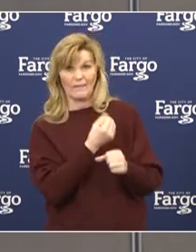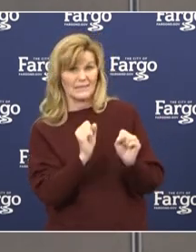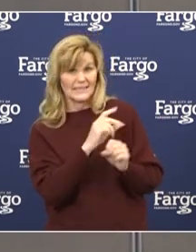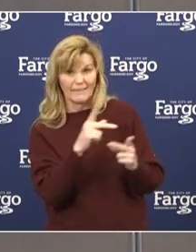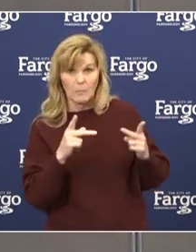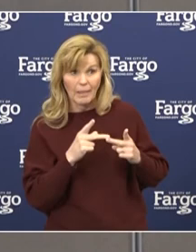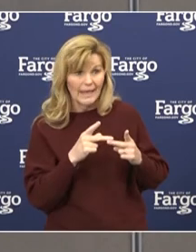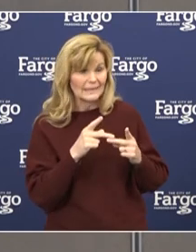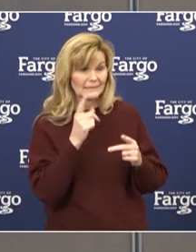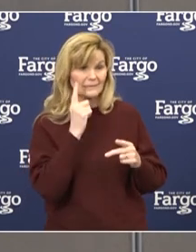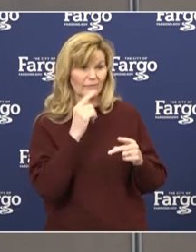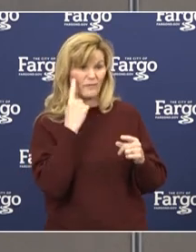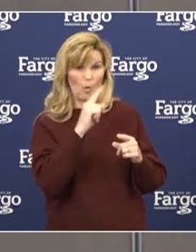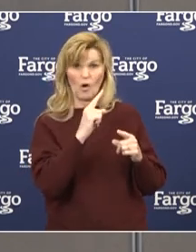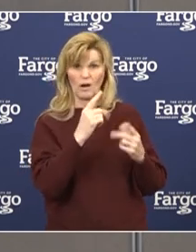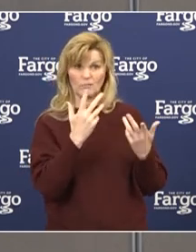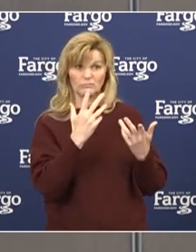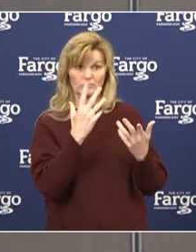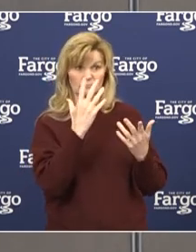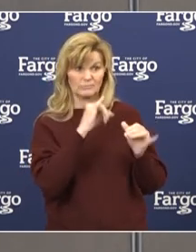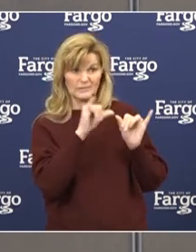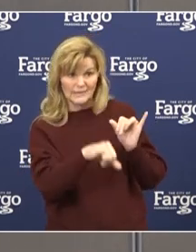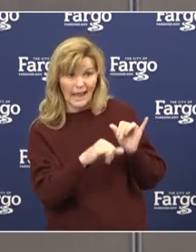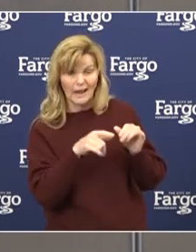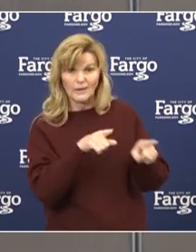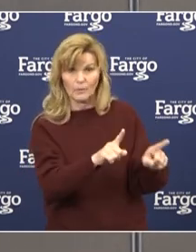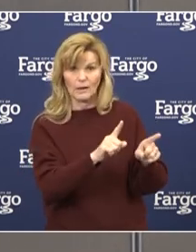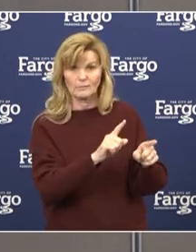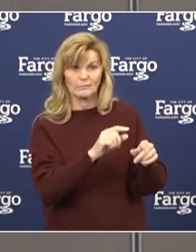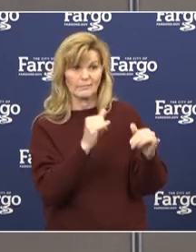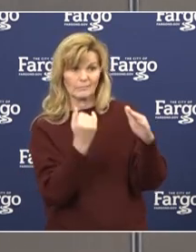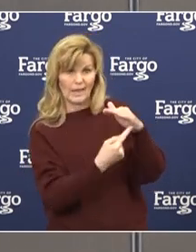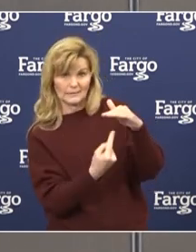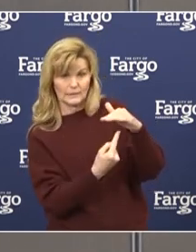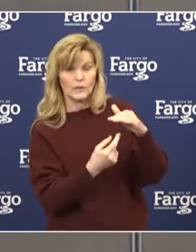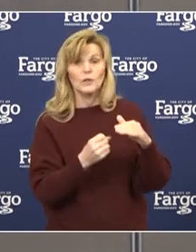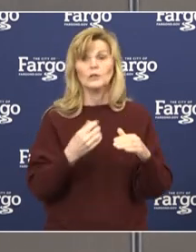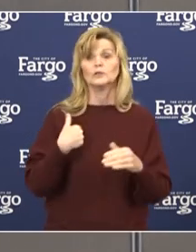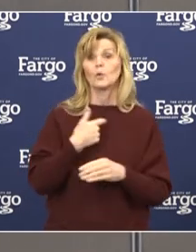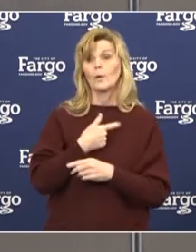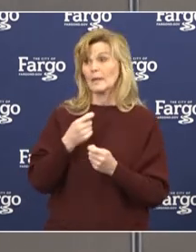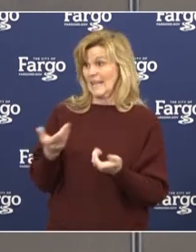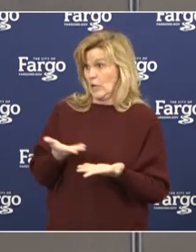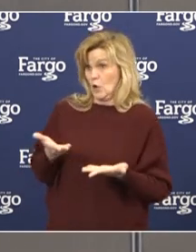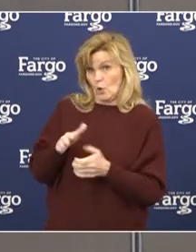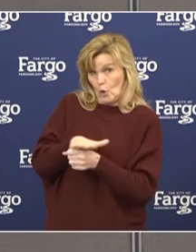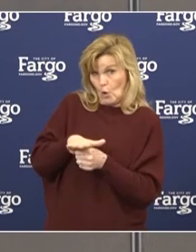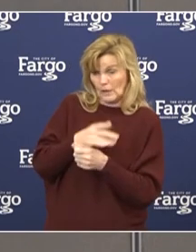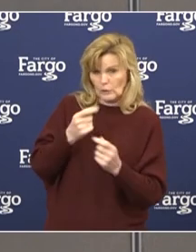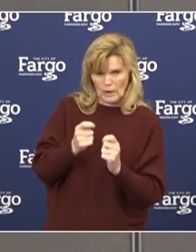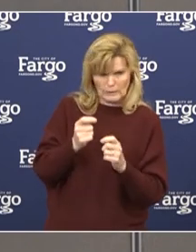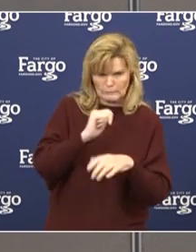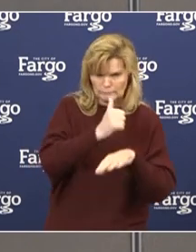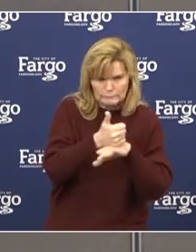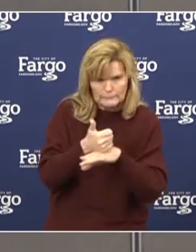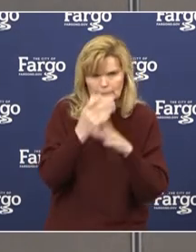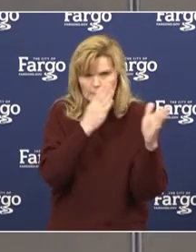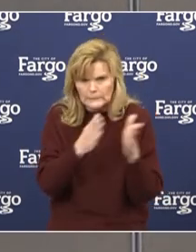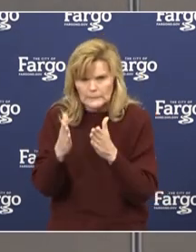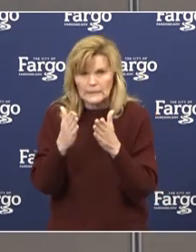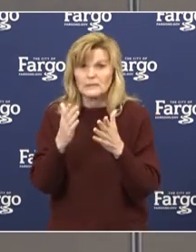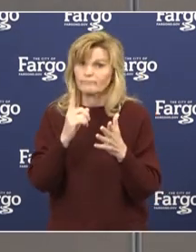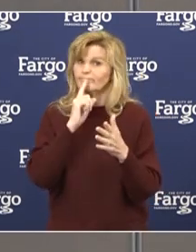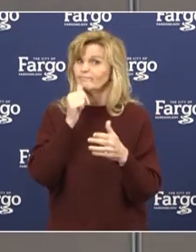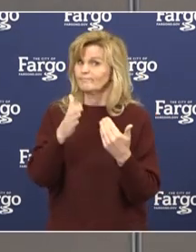for housing, so up to this point, we have been doing some local efforts to coordinate this, which has been challenging